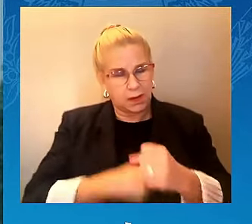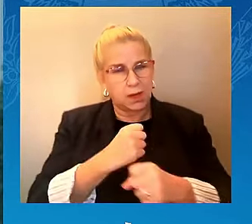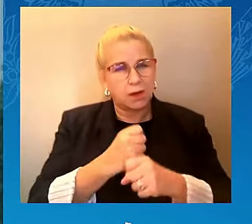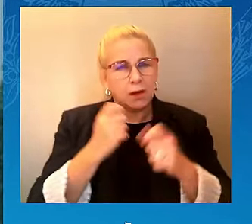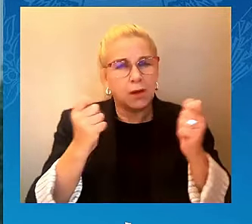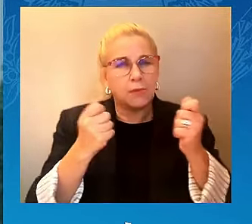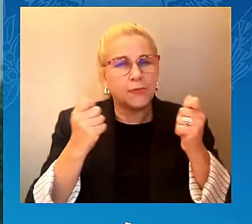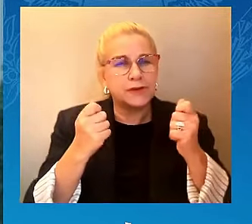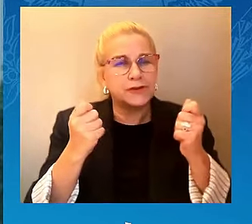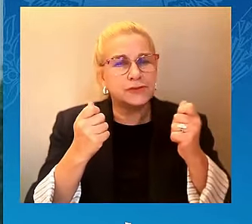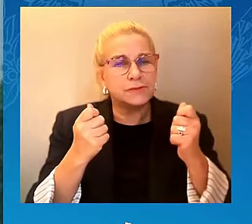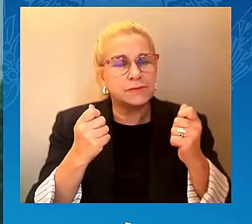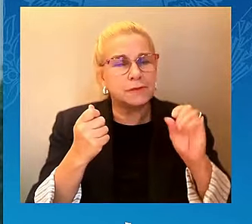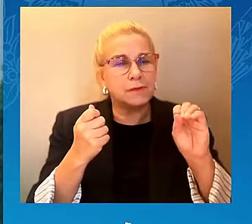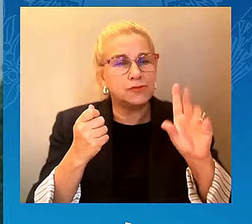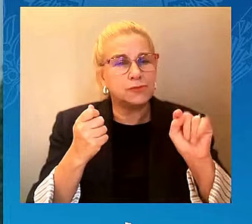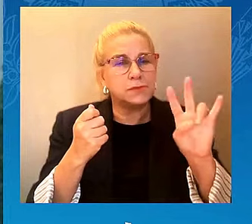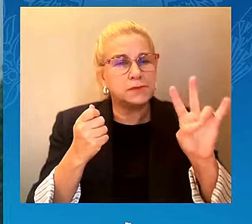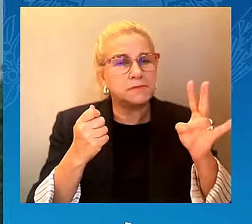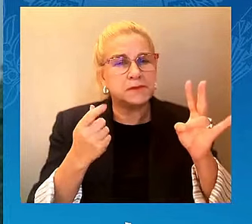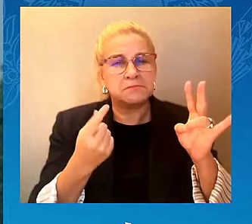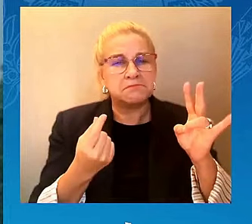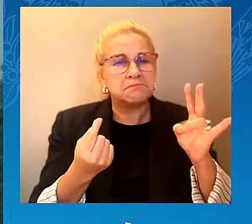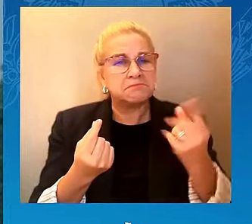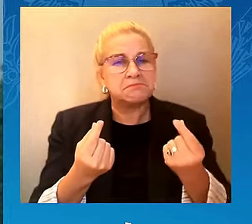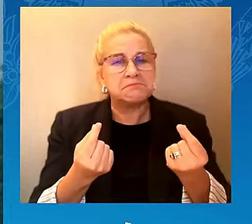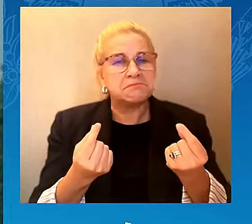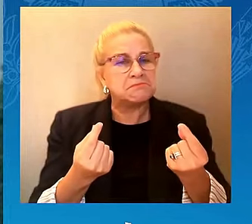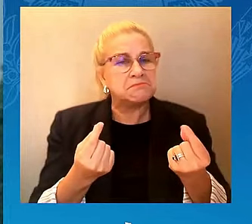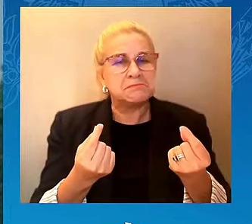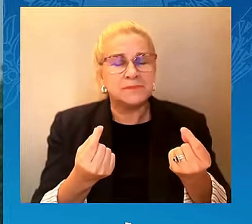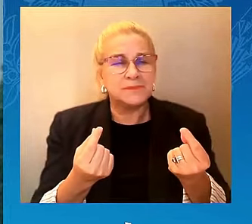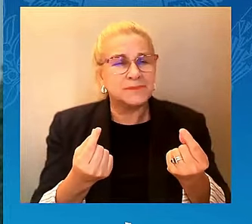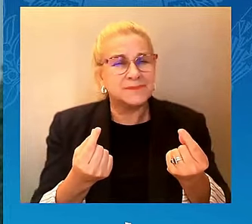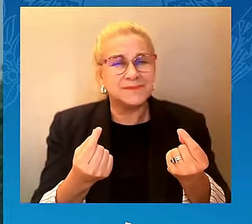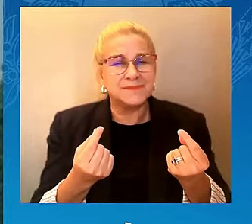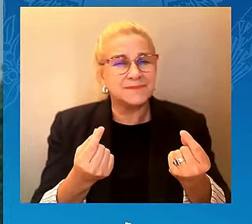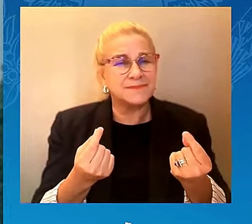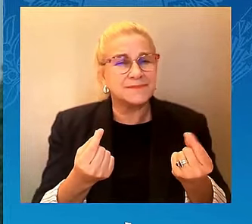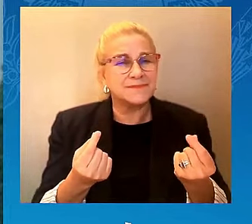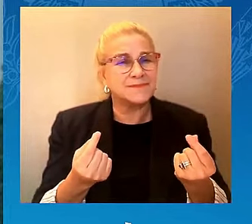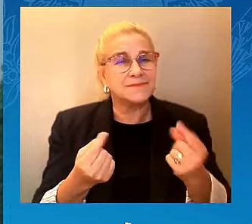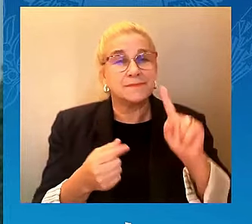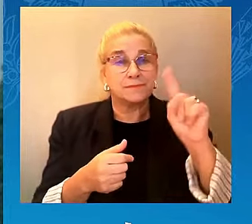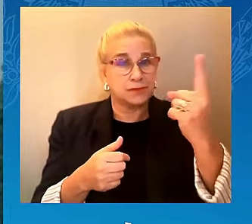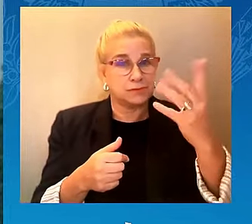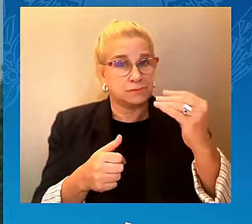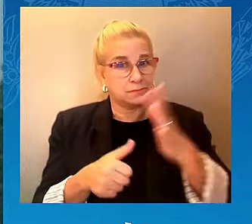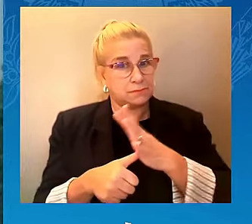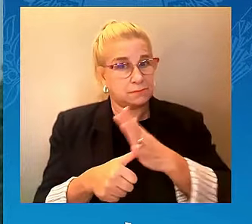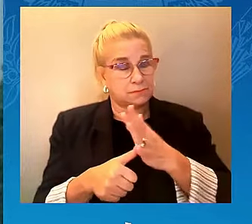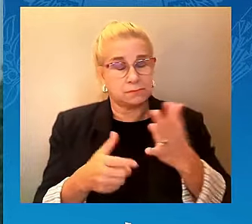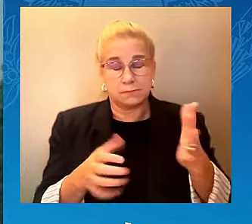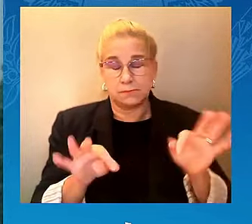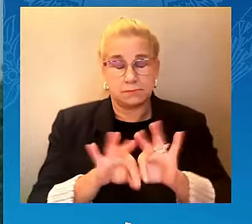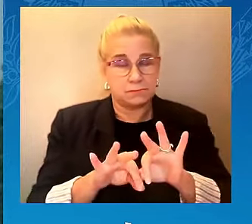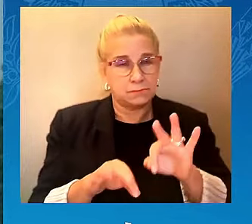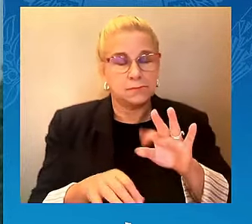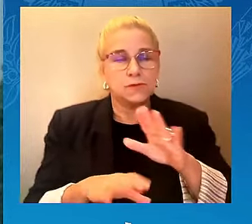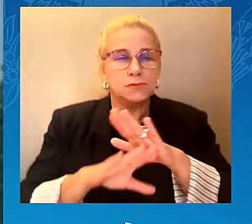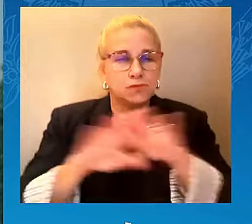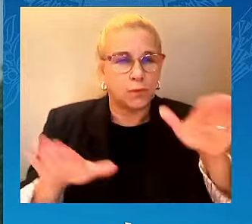First and foremost, I believe that we must never forget. I will never forget October 7,